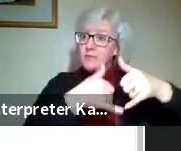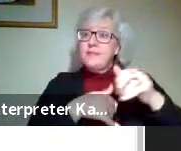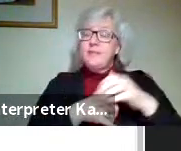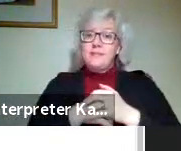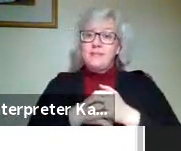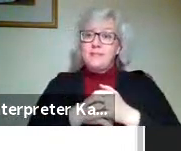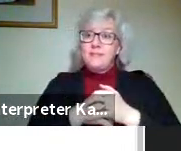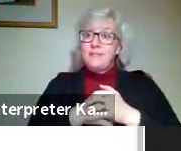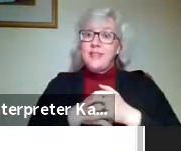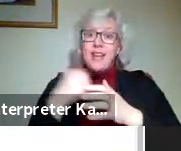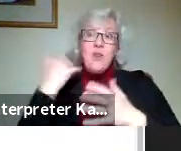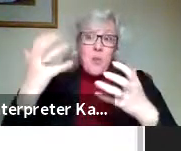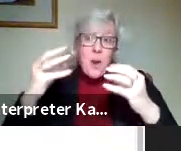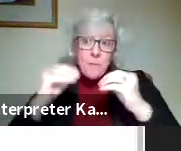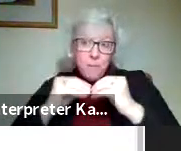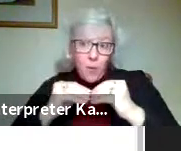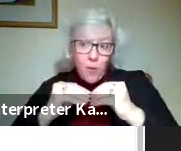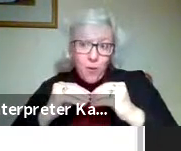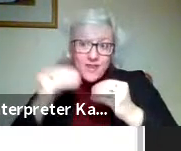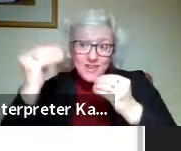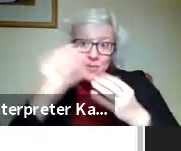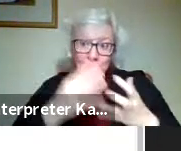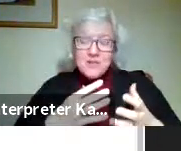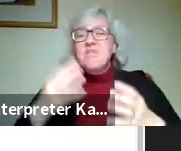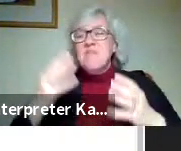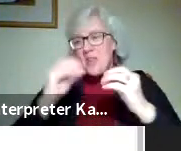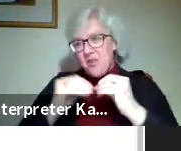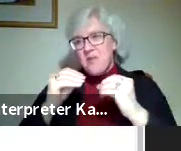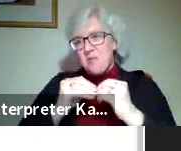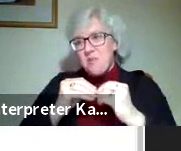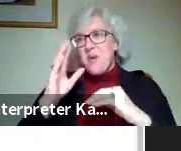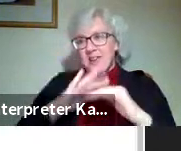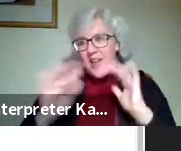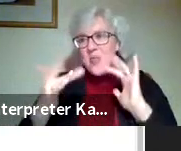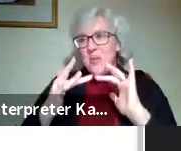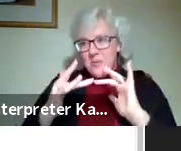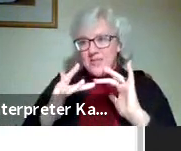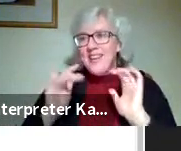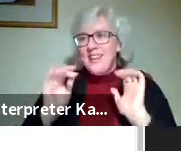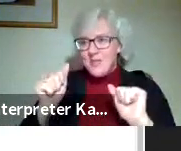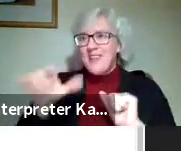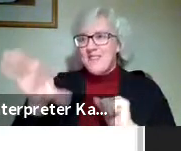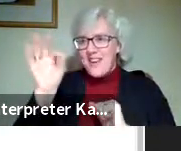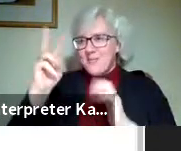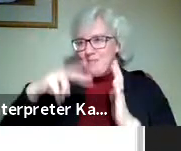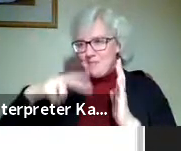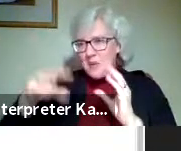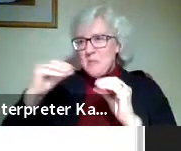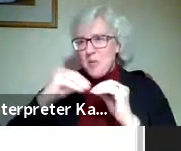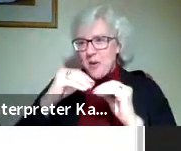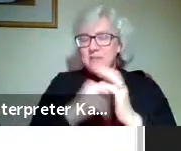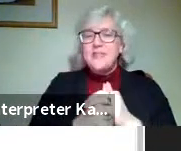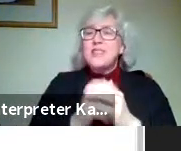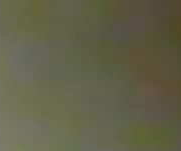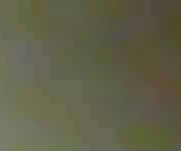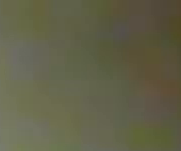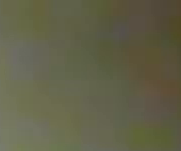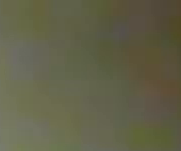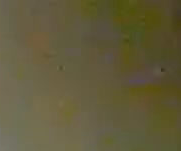And if you would like more information, we have more information for you on our website. So, congratulations, Brayden.